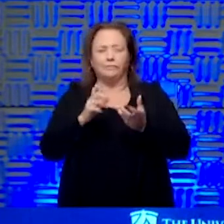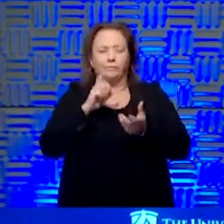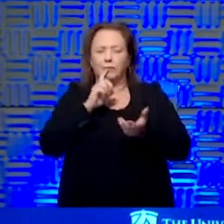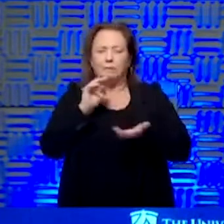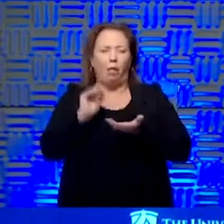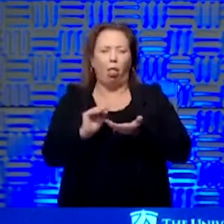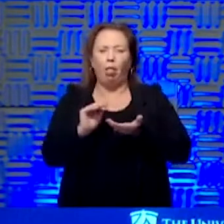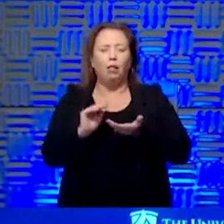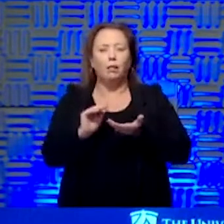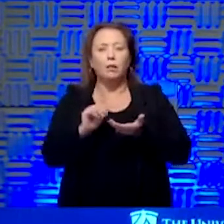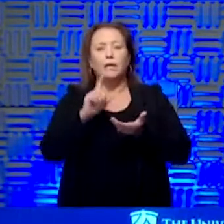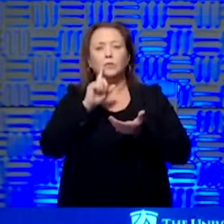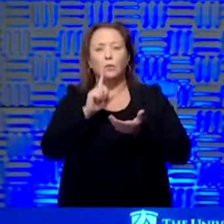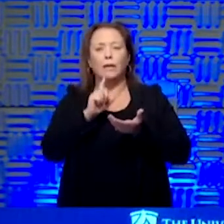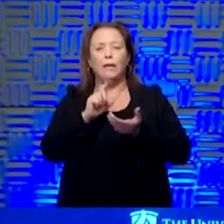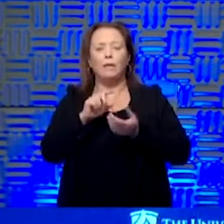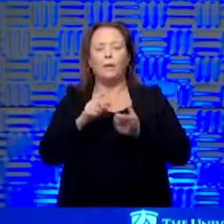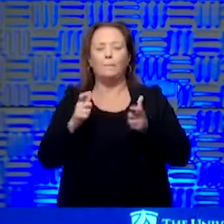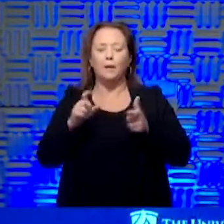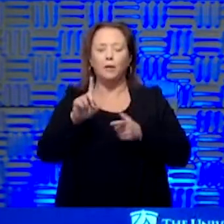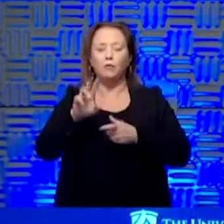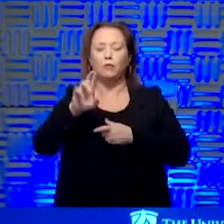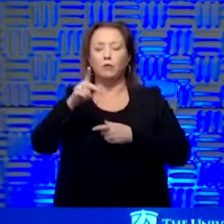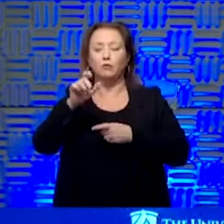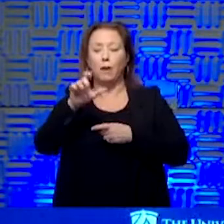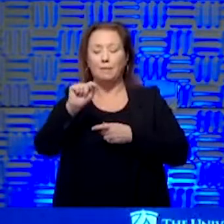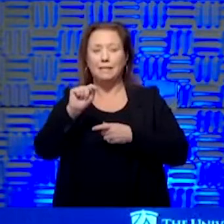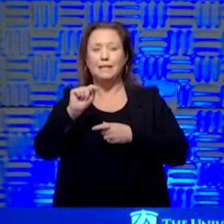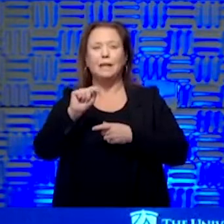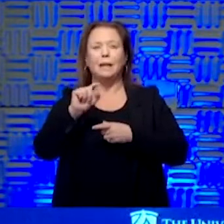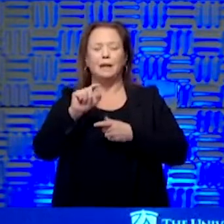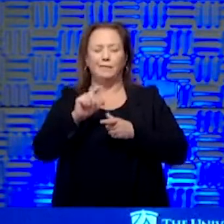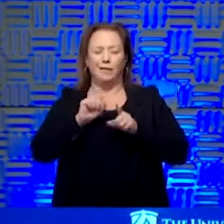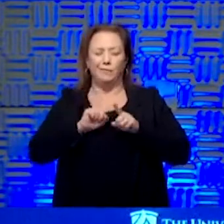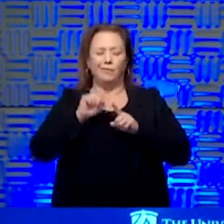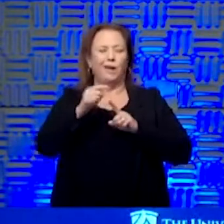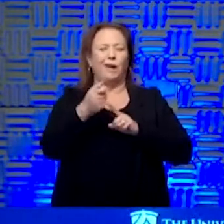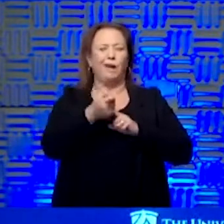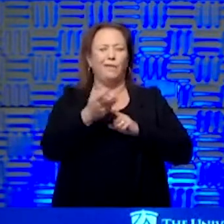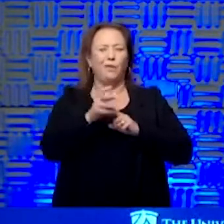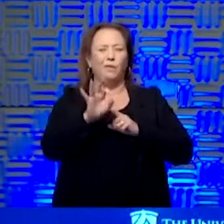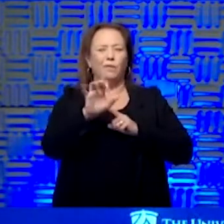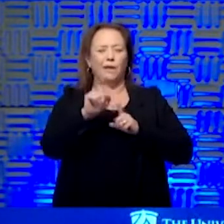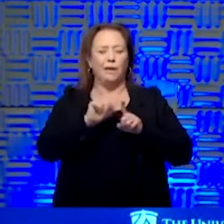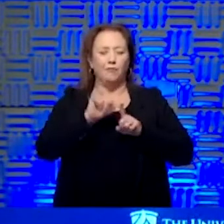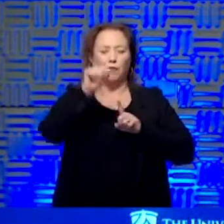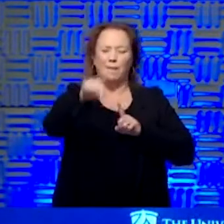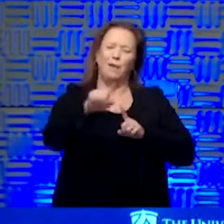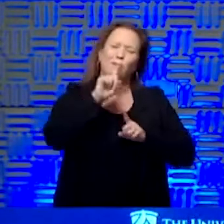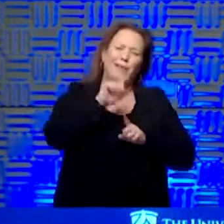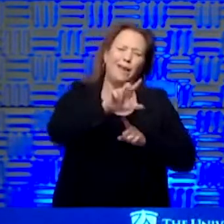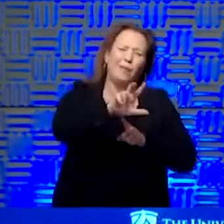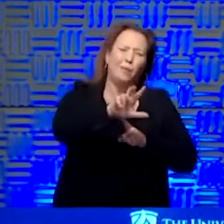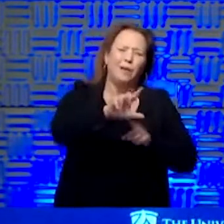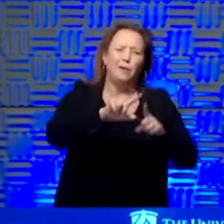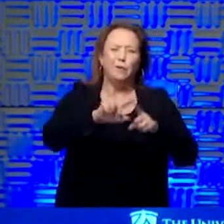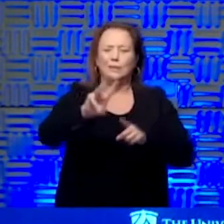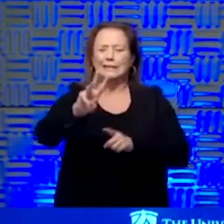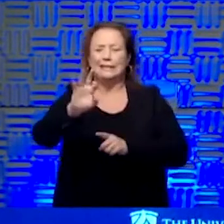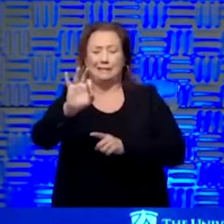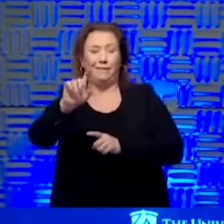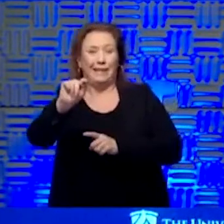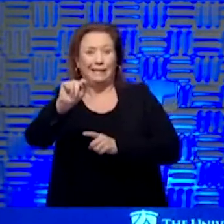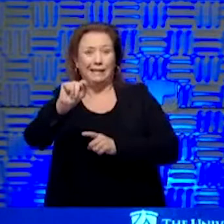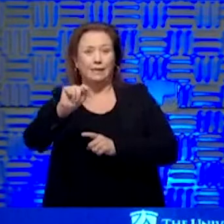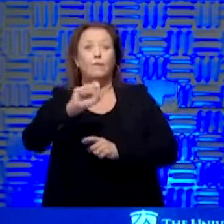the amount is really caught up in bigger droplets, and bigger droplets tend to travel a few feet and fall flat on the ground. Really, it's about three to six feet. And